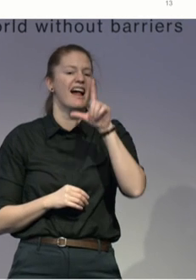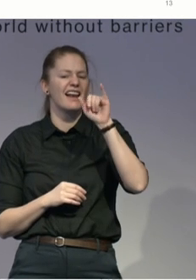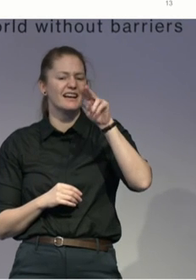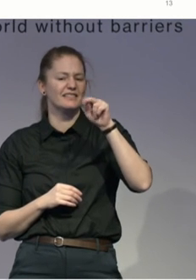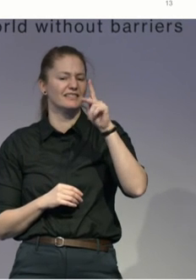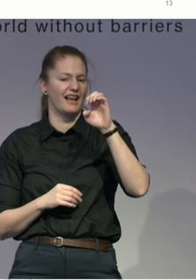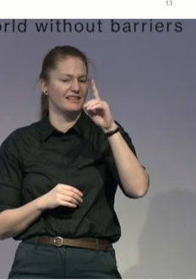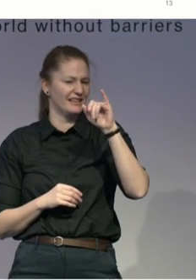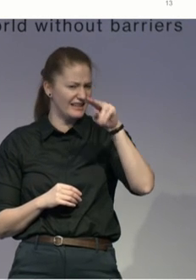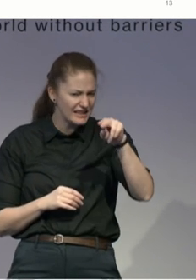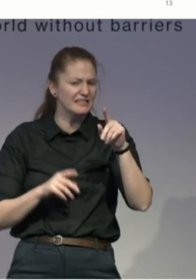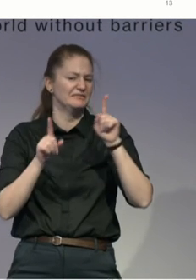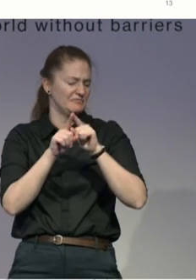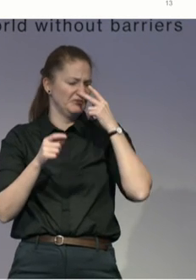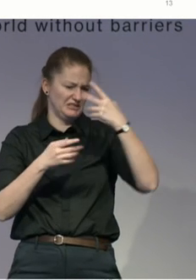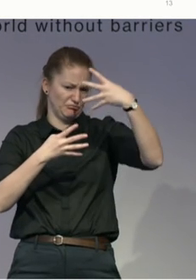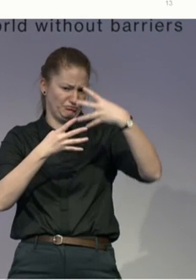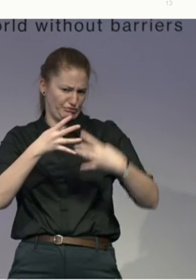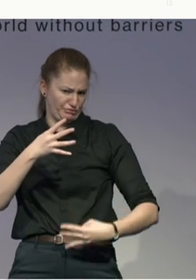So that's all for my presentation. Thank you.